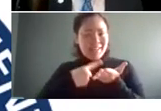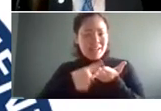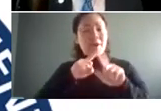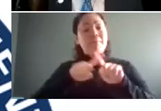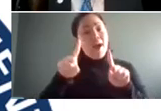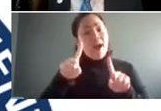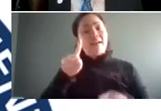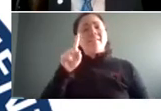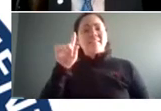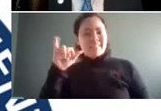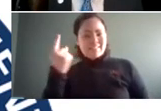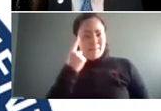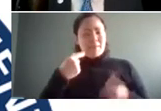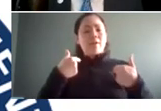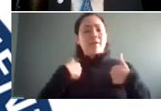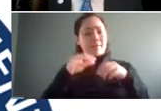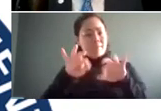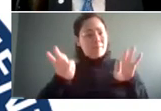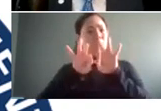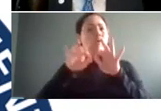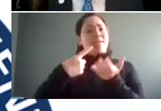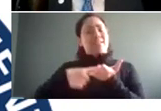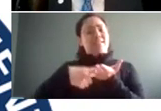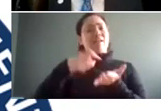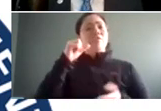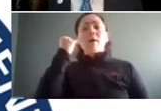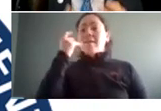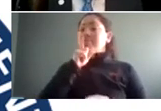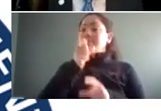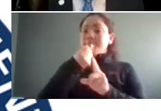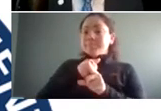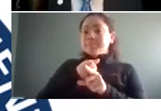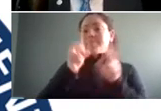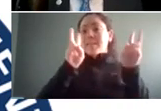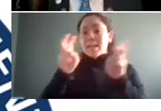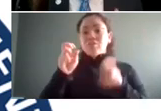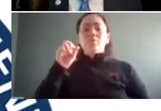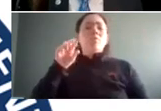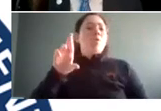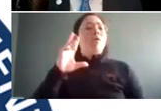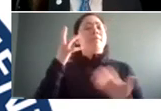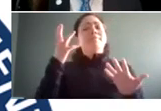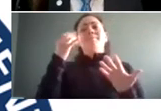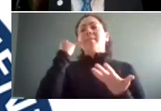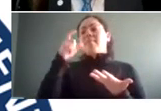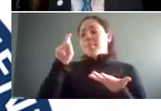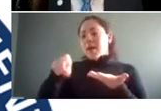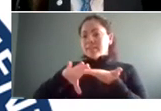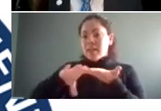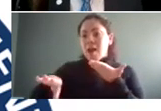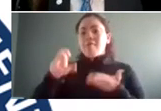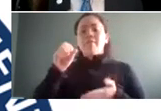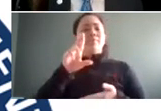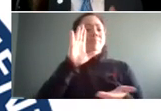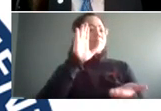that we want to talk about so that if there is an issue or if you have to do something like a layoff or a reduction in force